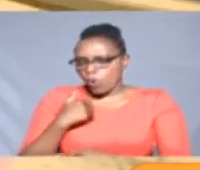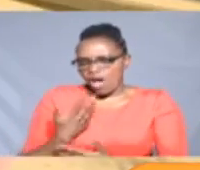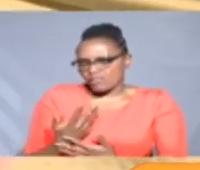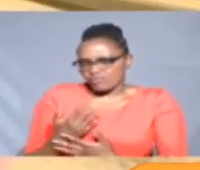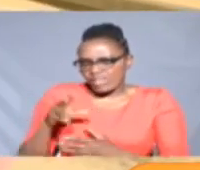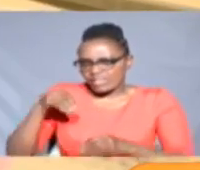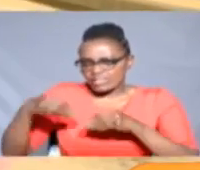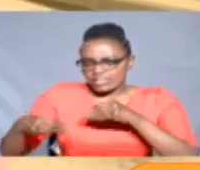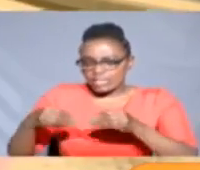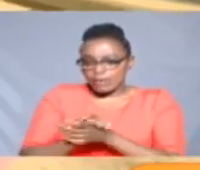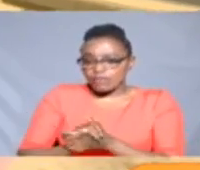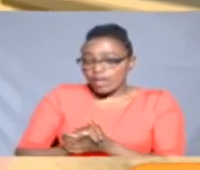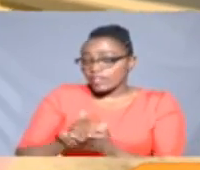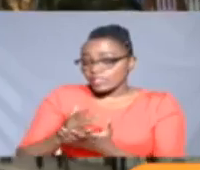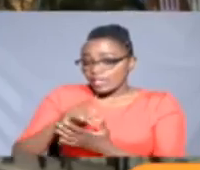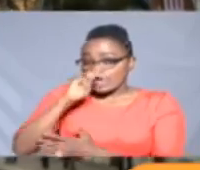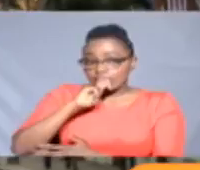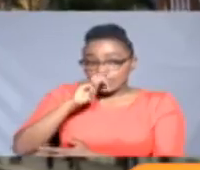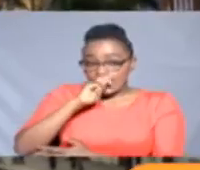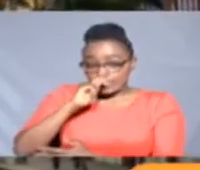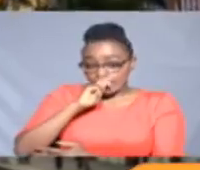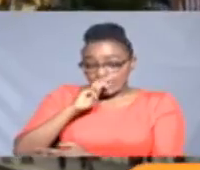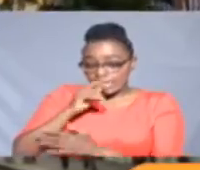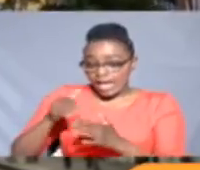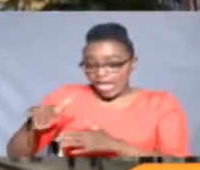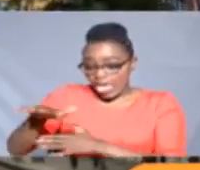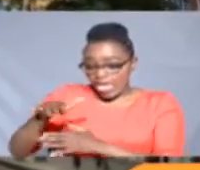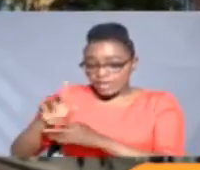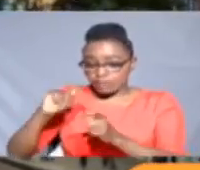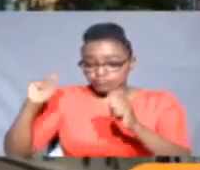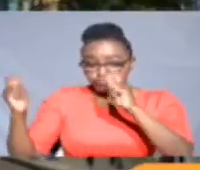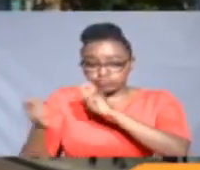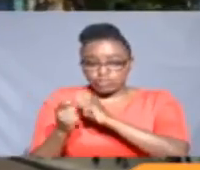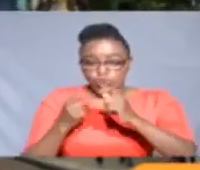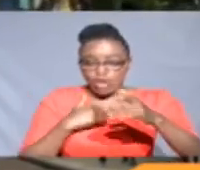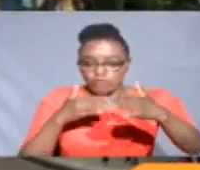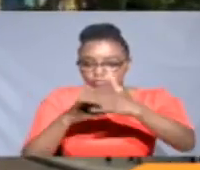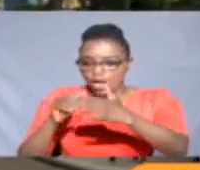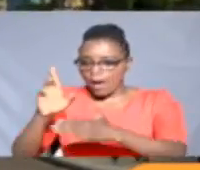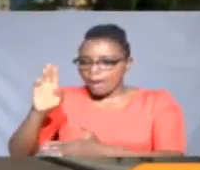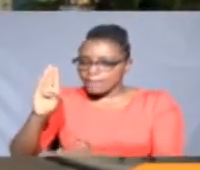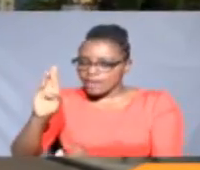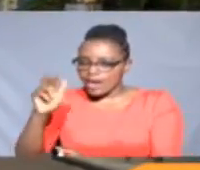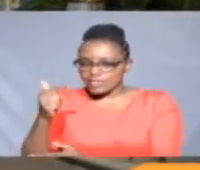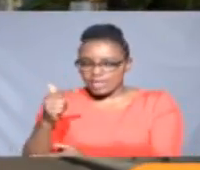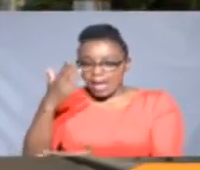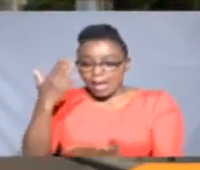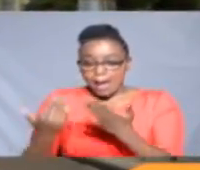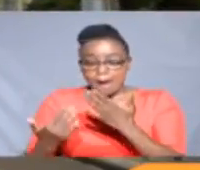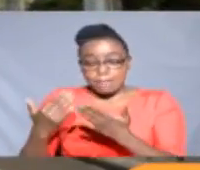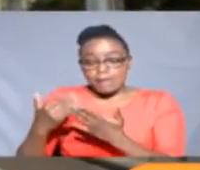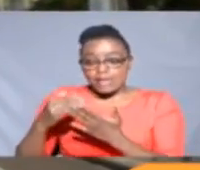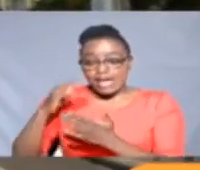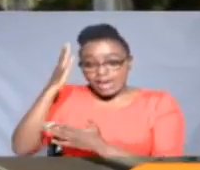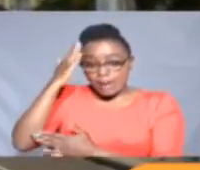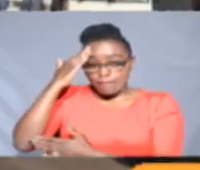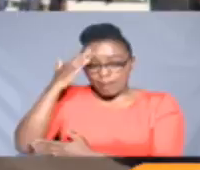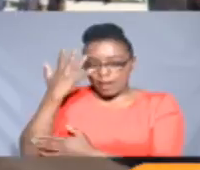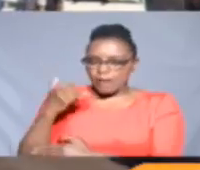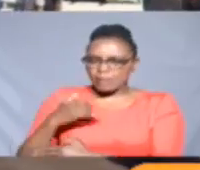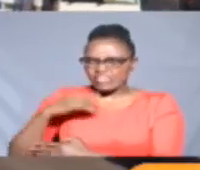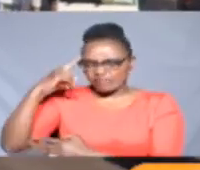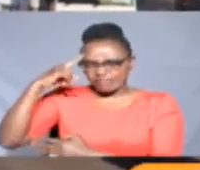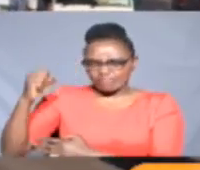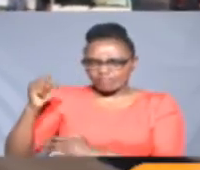In Tanzania's capital, roads were redesigned to have barriers for BRT routes. Perhaps putting in mind